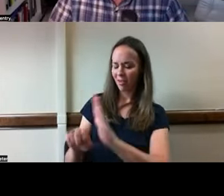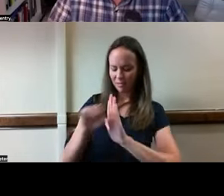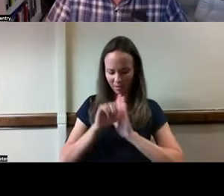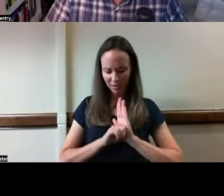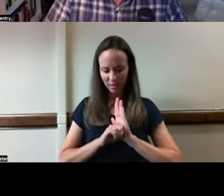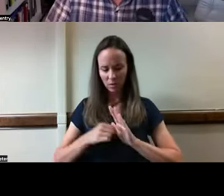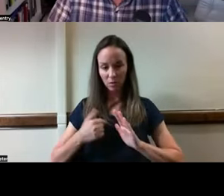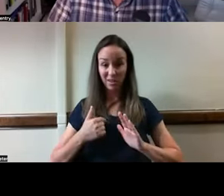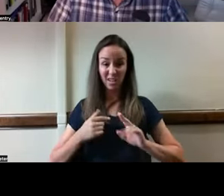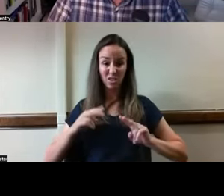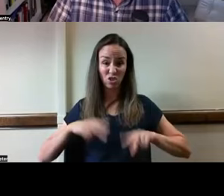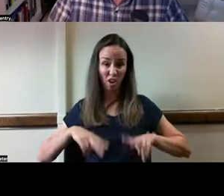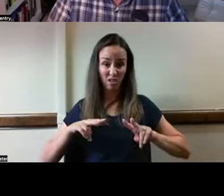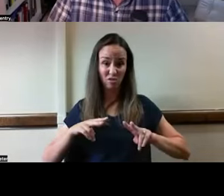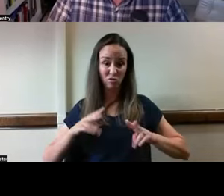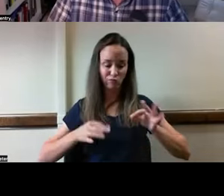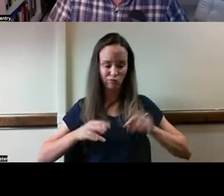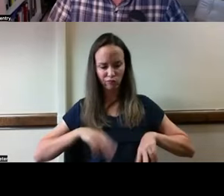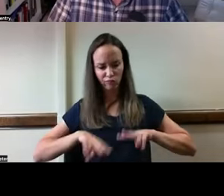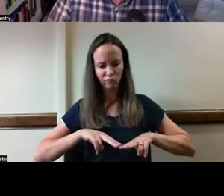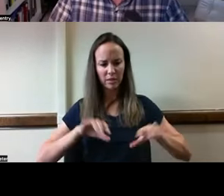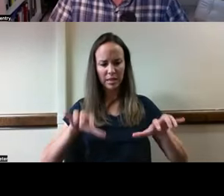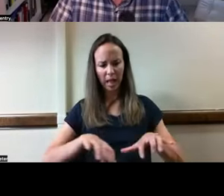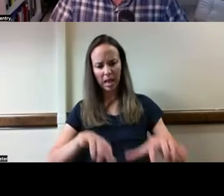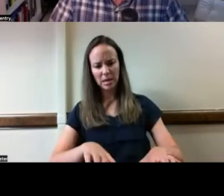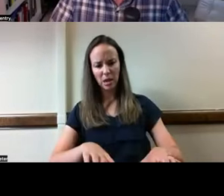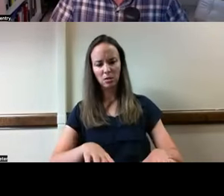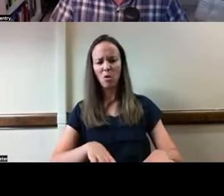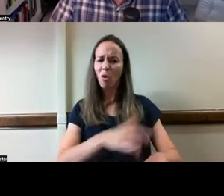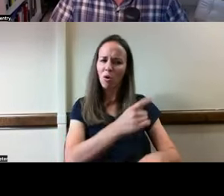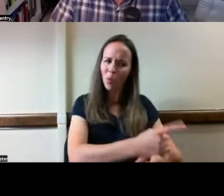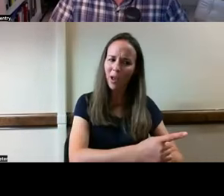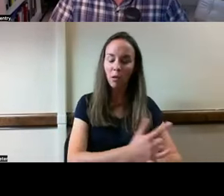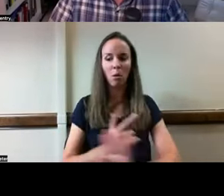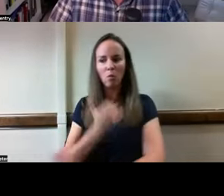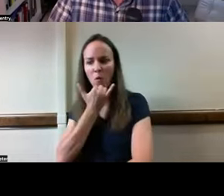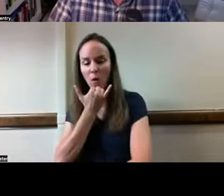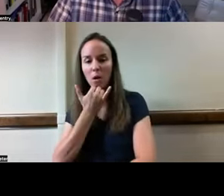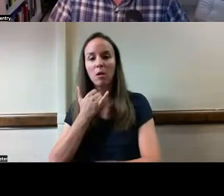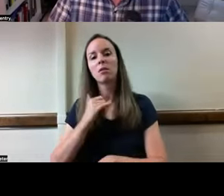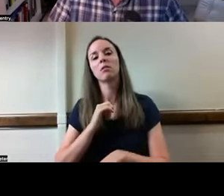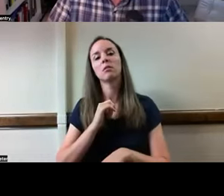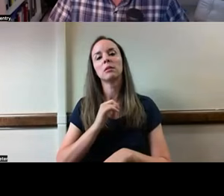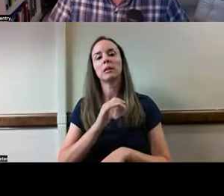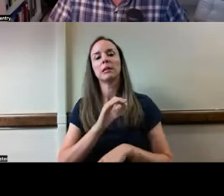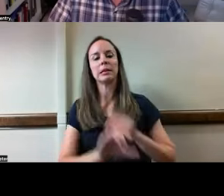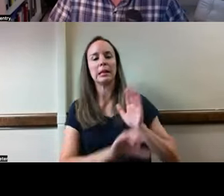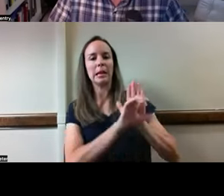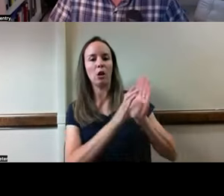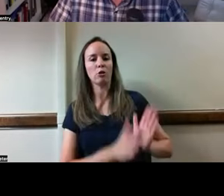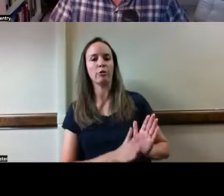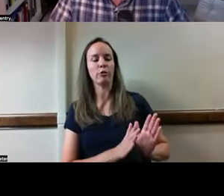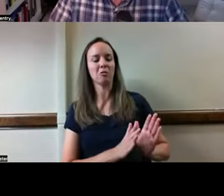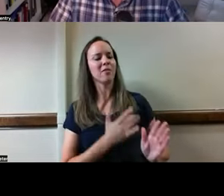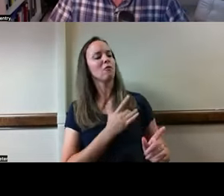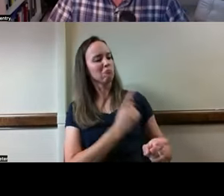conduct, things that we think are right or wrong behaviors, character traits that we feel are good